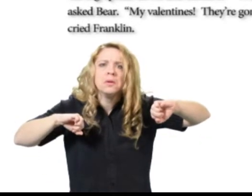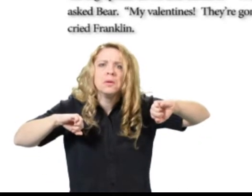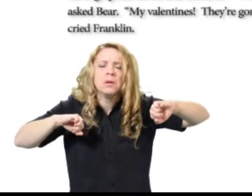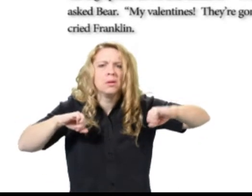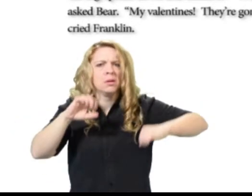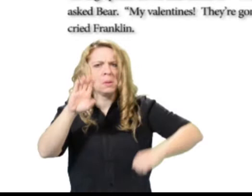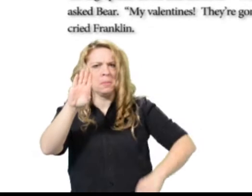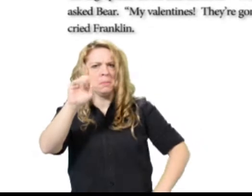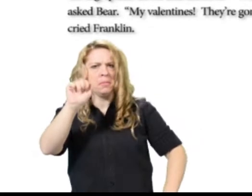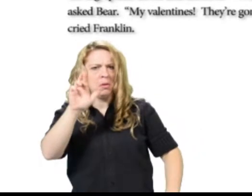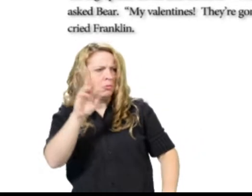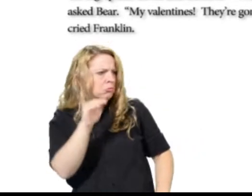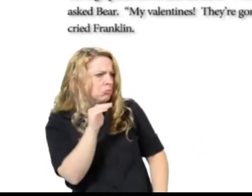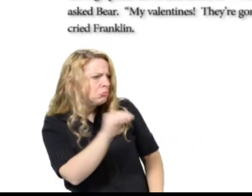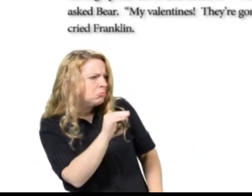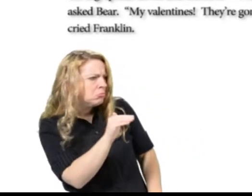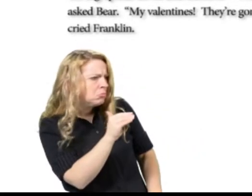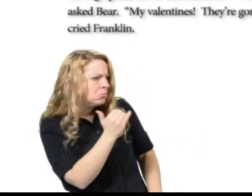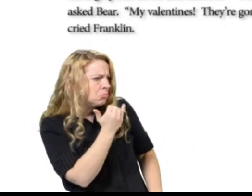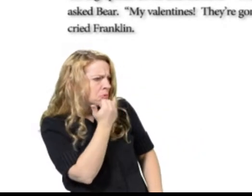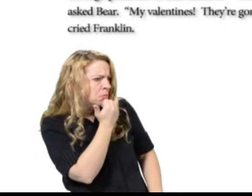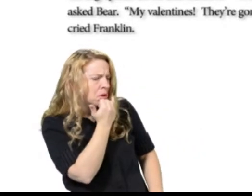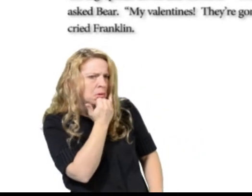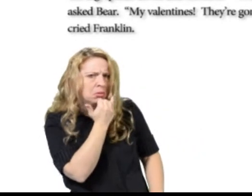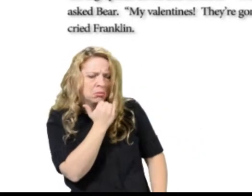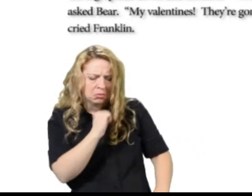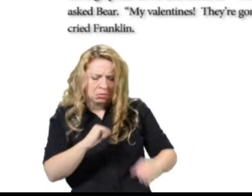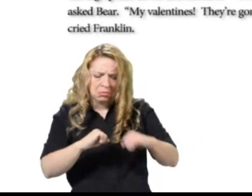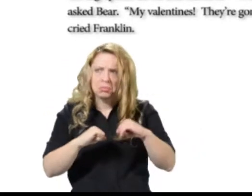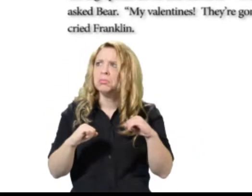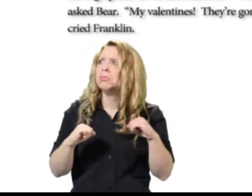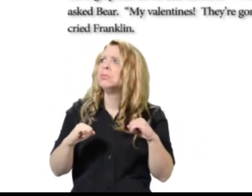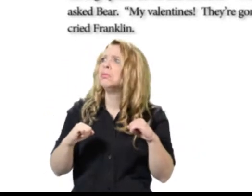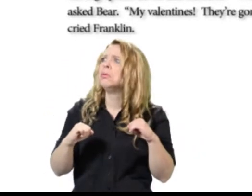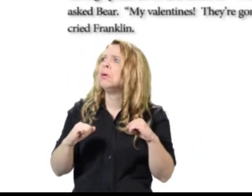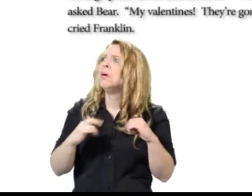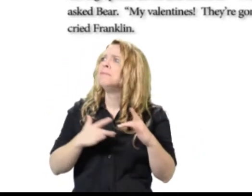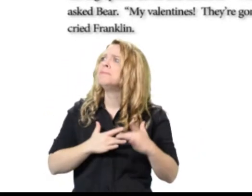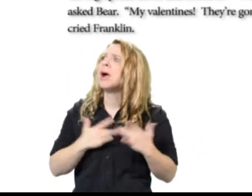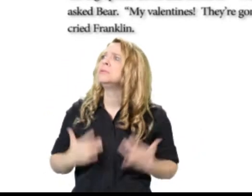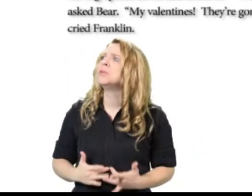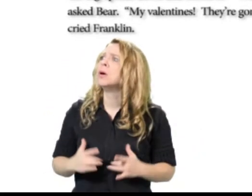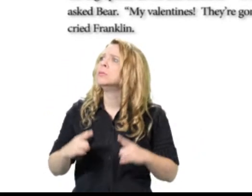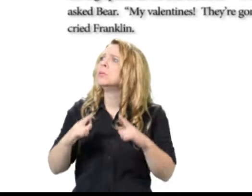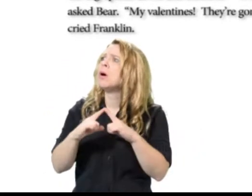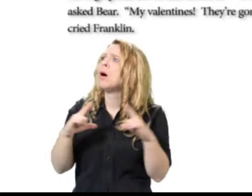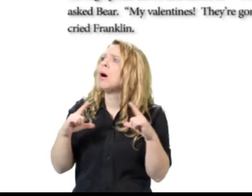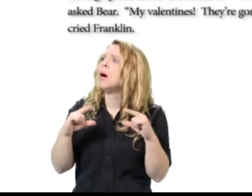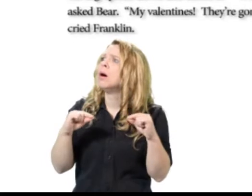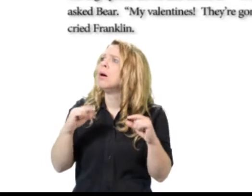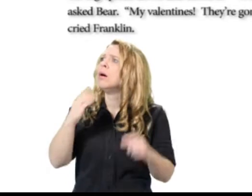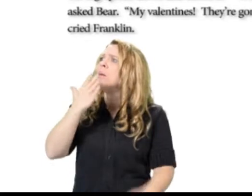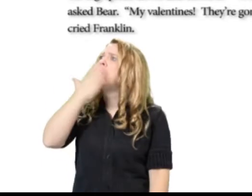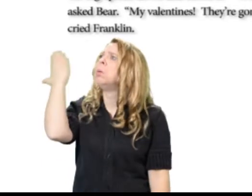What's wrong, asked Bear. My Valentine's, they're gone, cried Franklin.